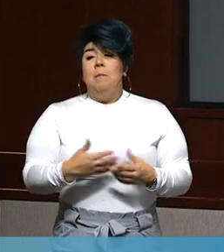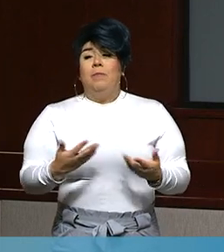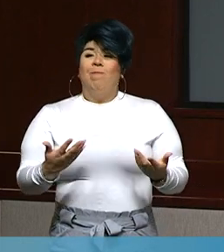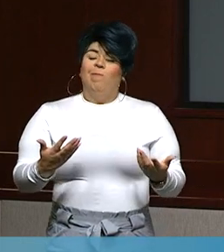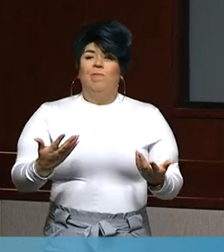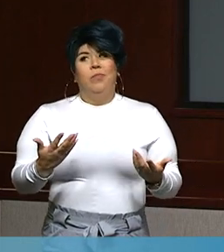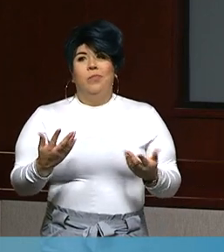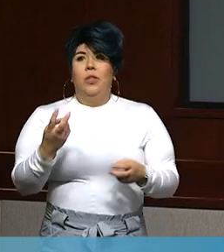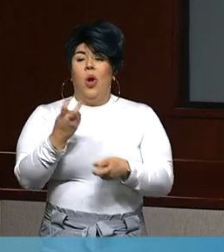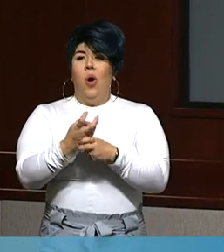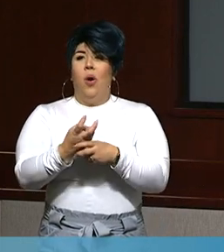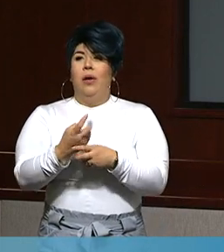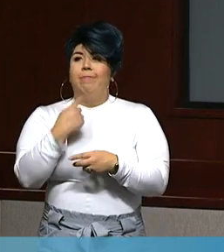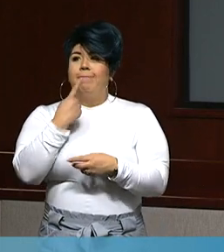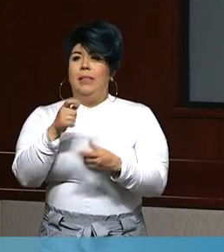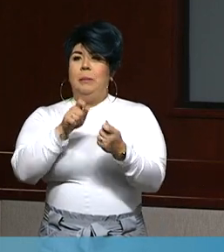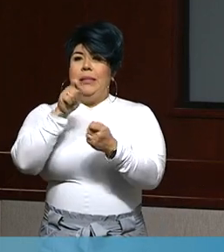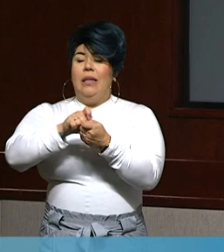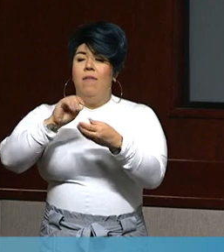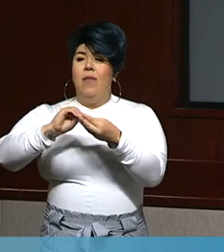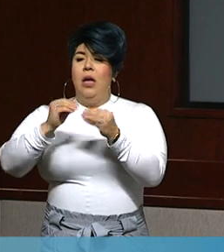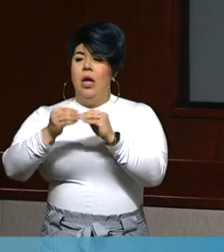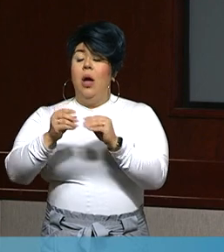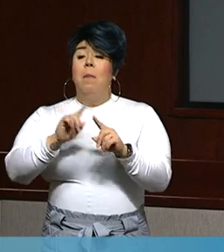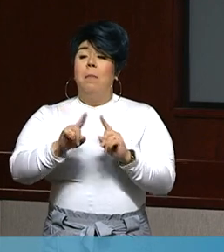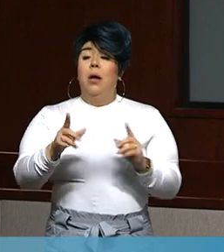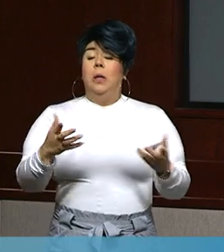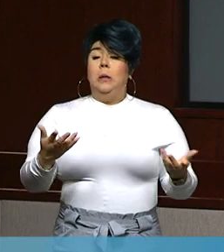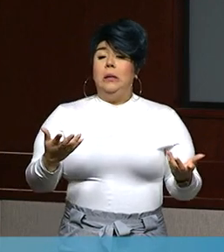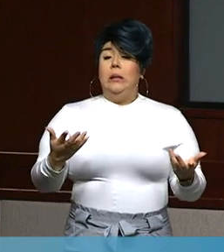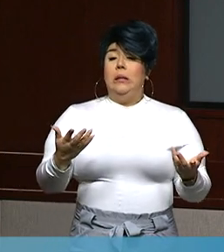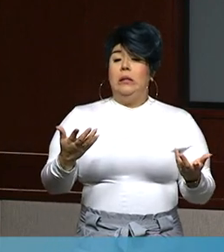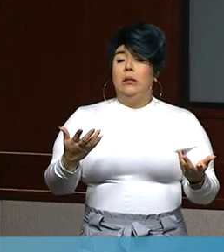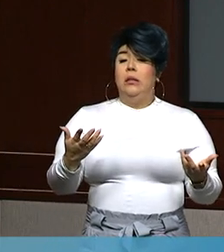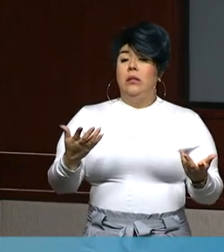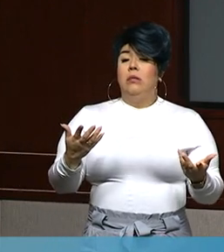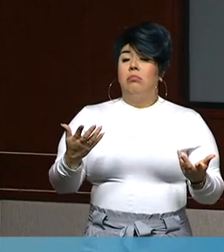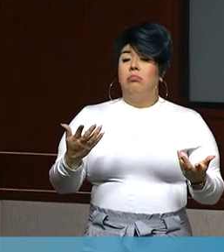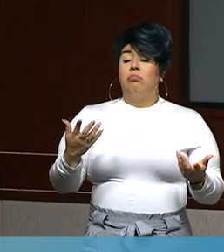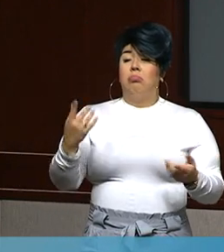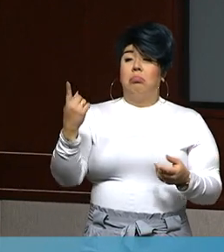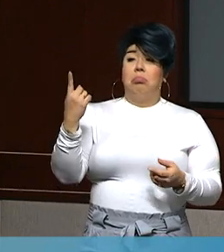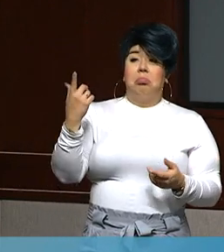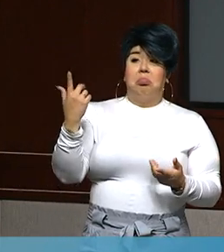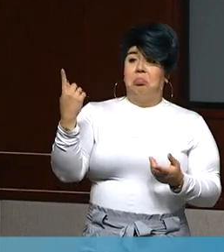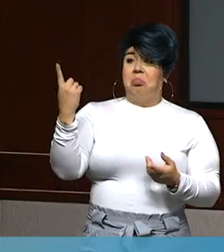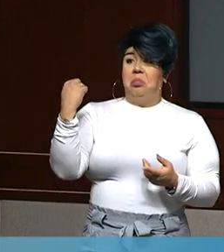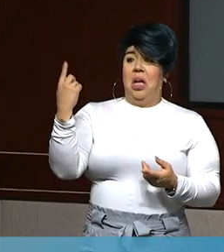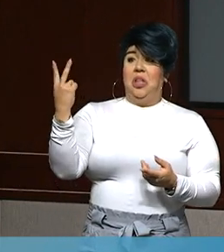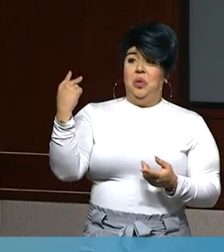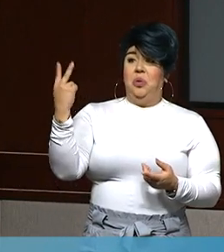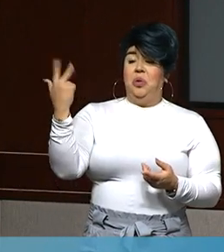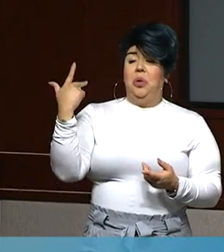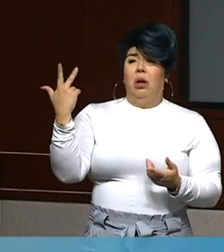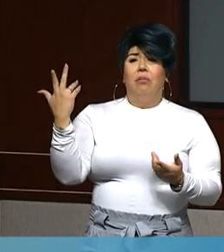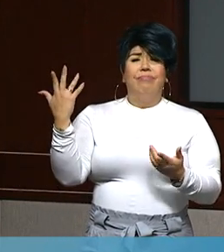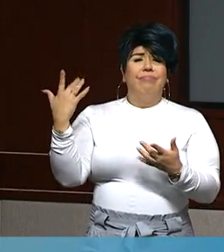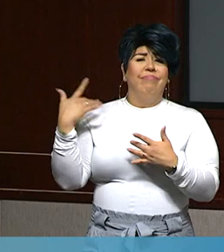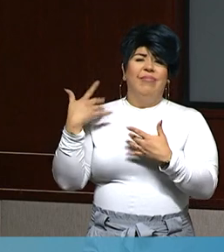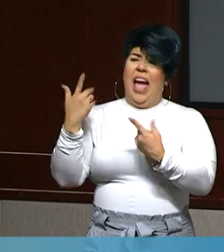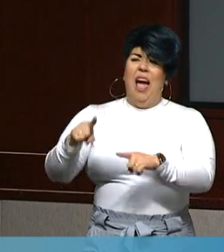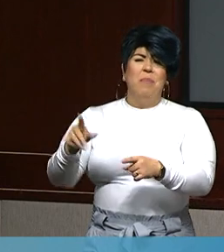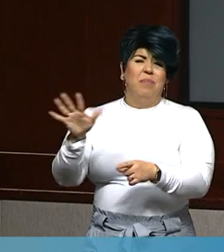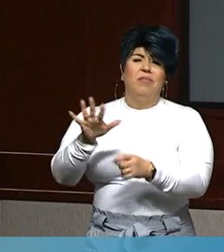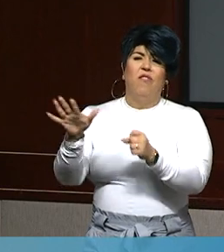hard to give a specific number, but 20% to 30% of the time over any years we're hit that full mark, that's just the